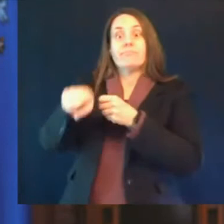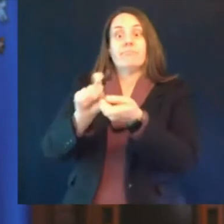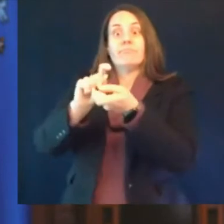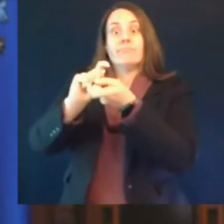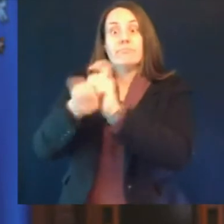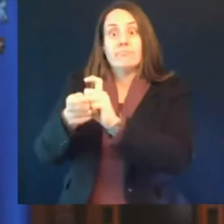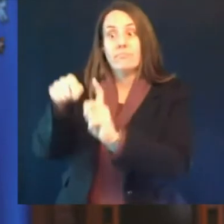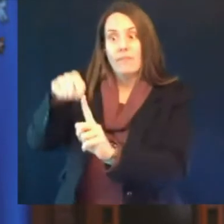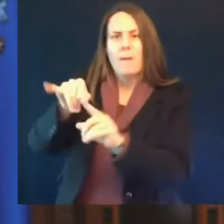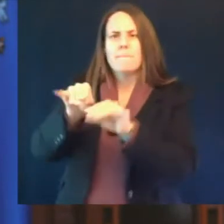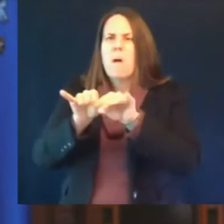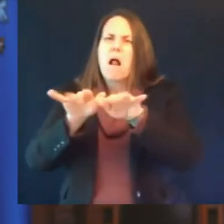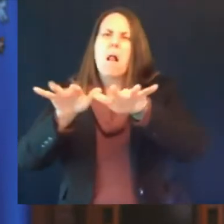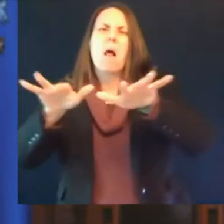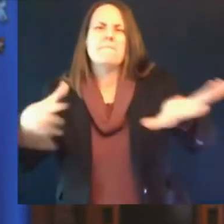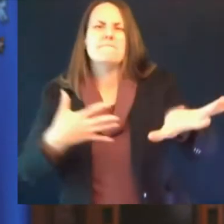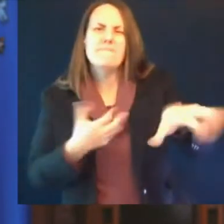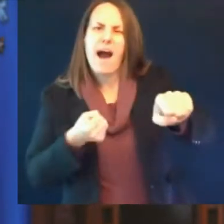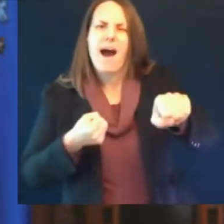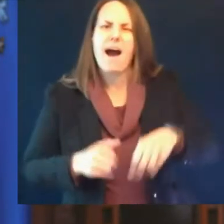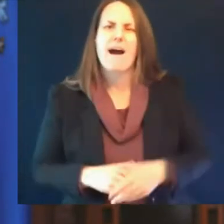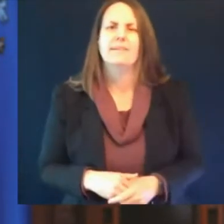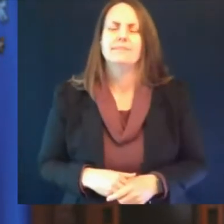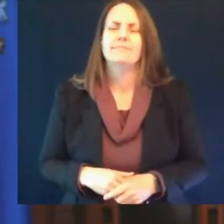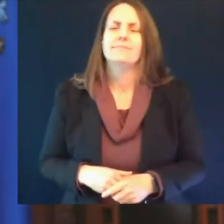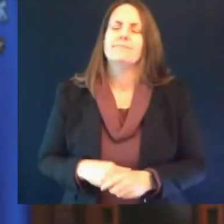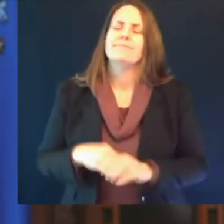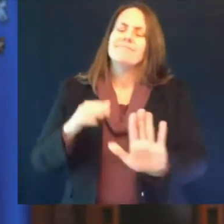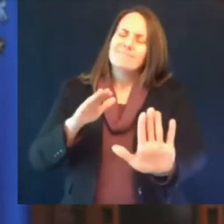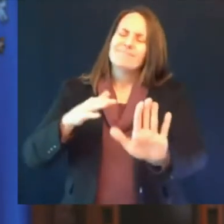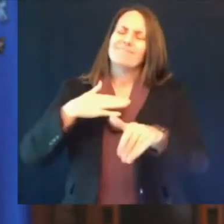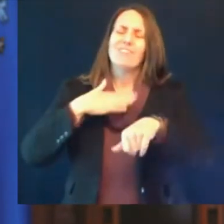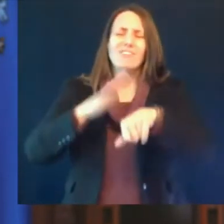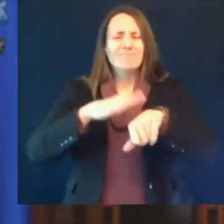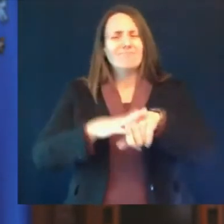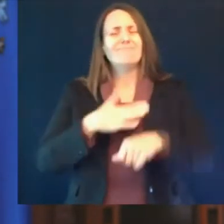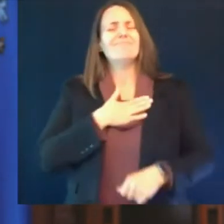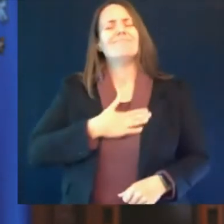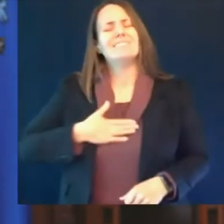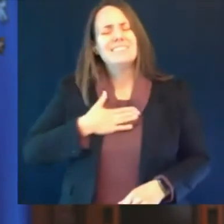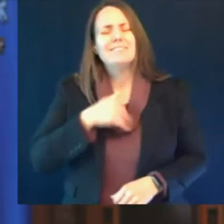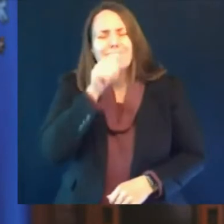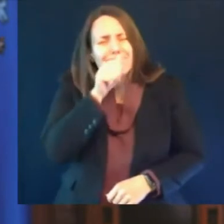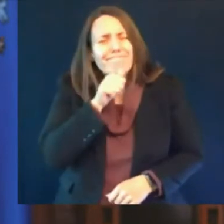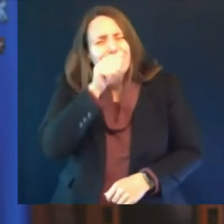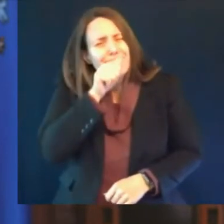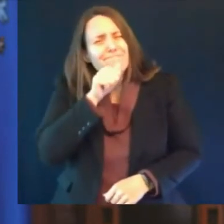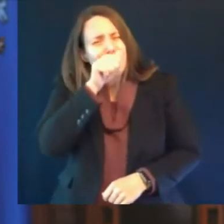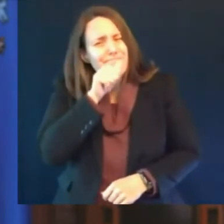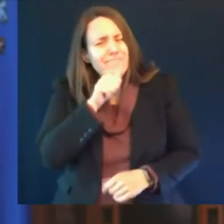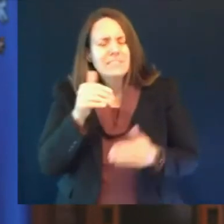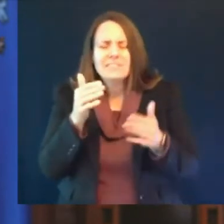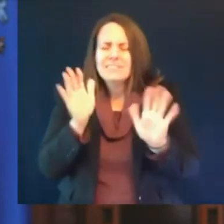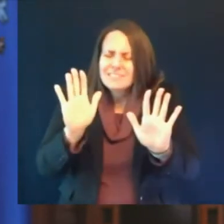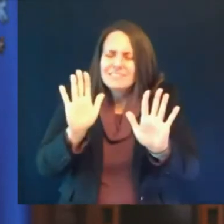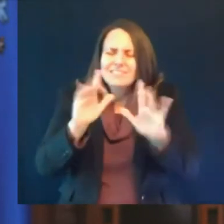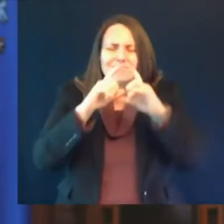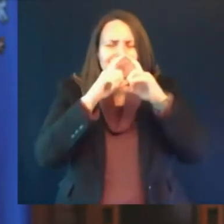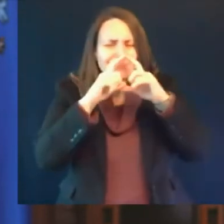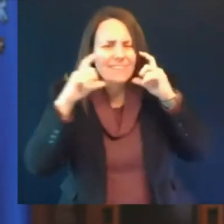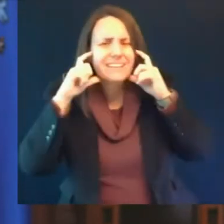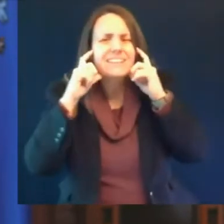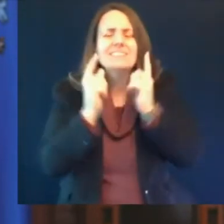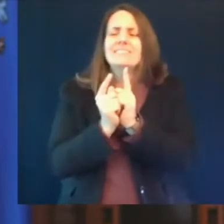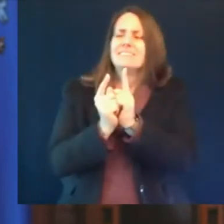diligent i know it's hard you know it's hard has with spring weather coming around and friends and family are getting